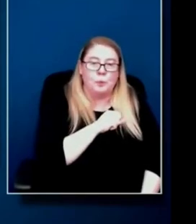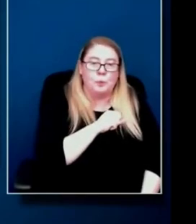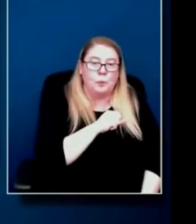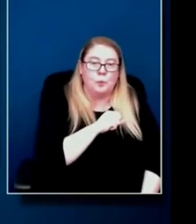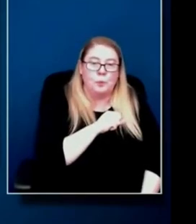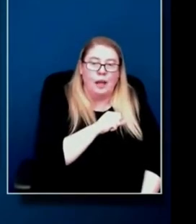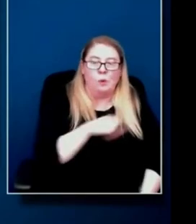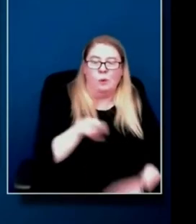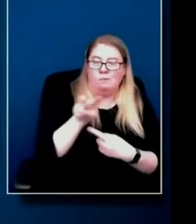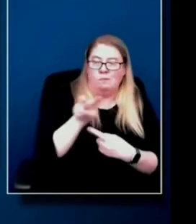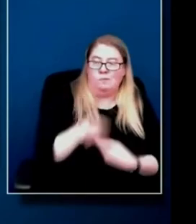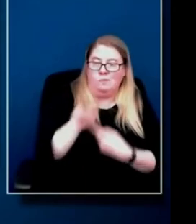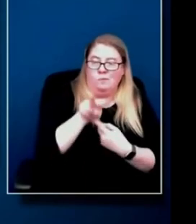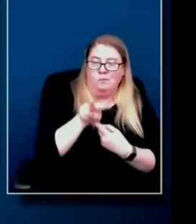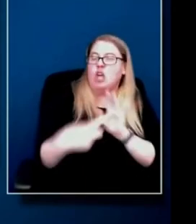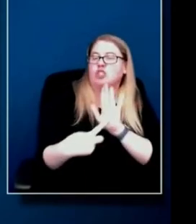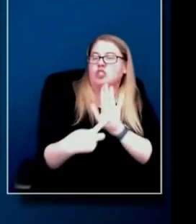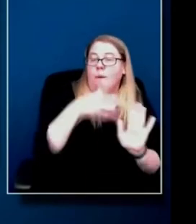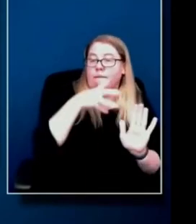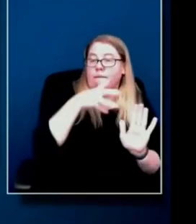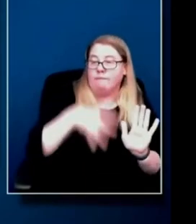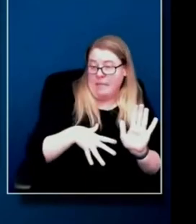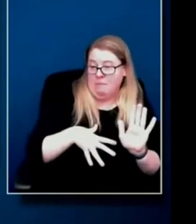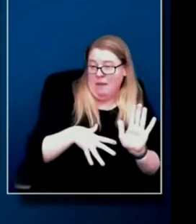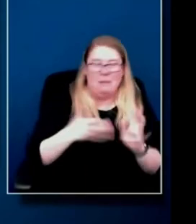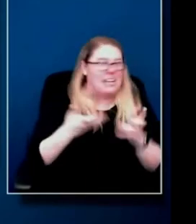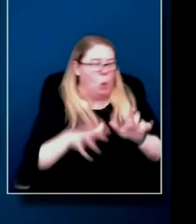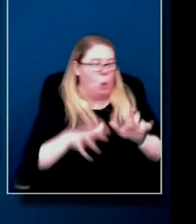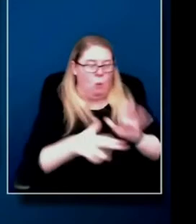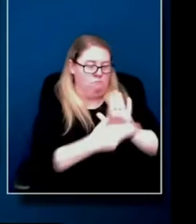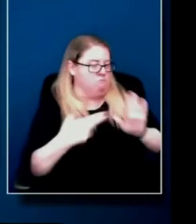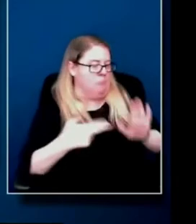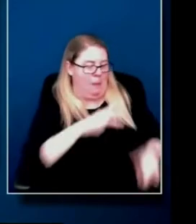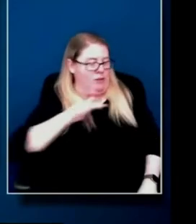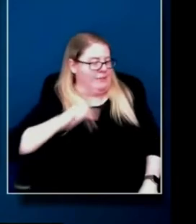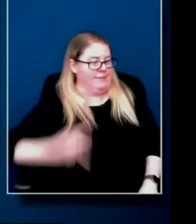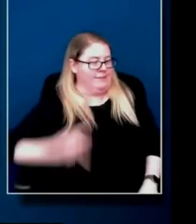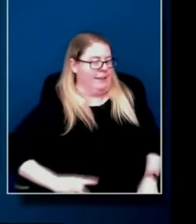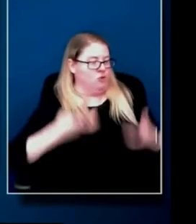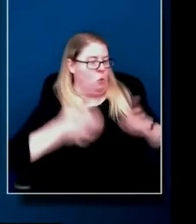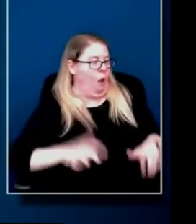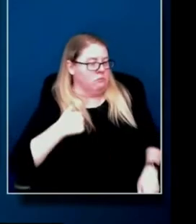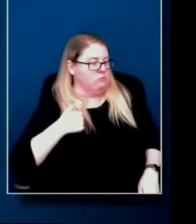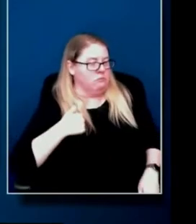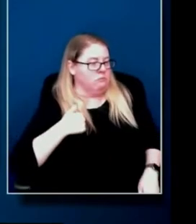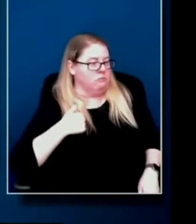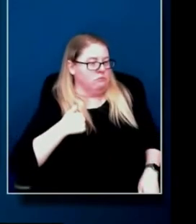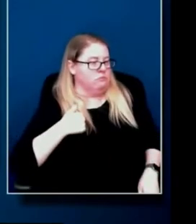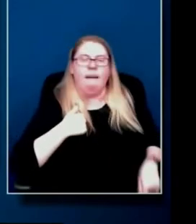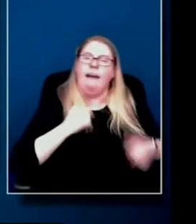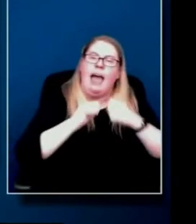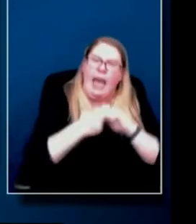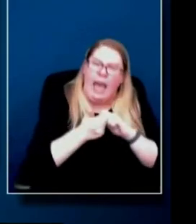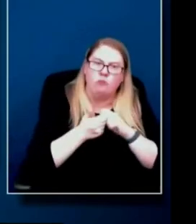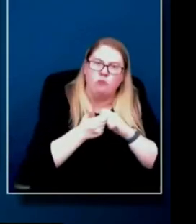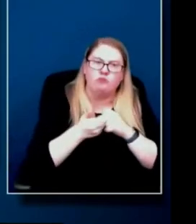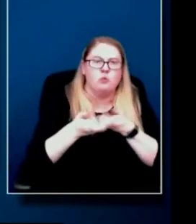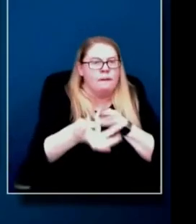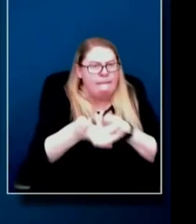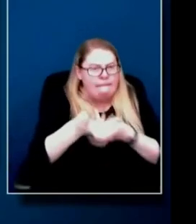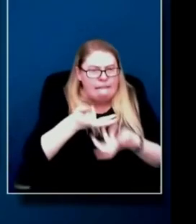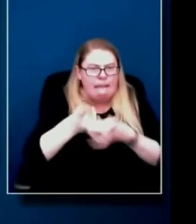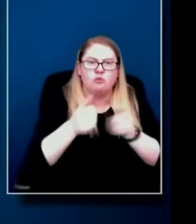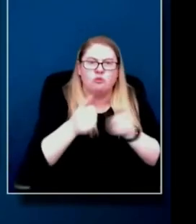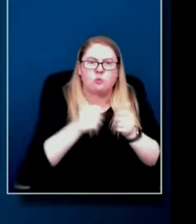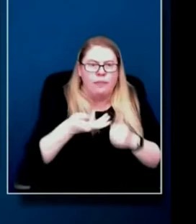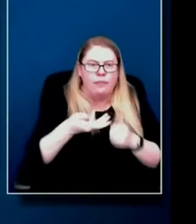interpretation, maybe presenting as female that they may not want to be called princess. So let's think differently about how do we really engage with our guests